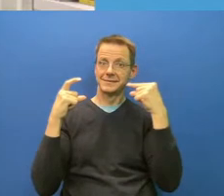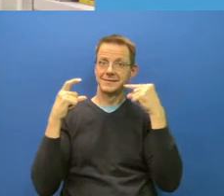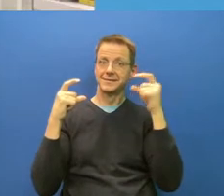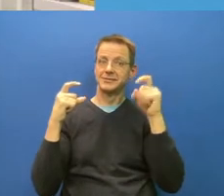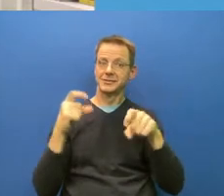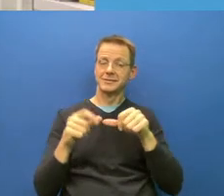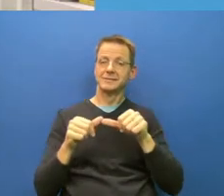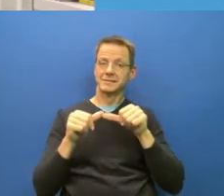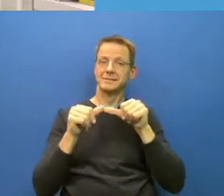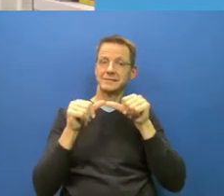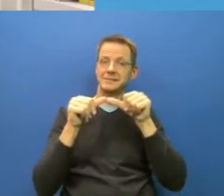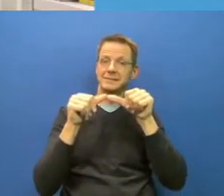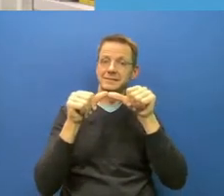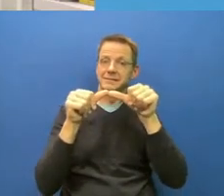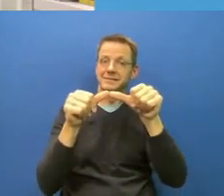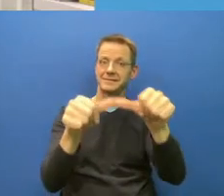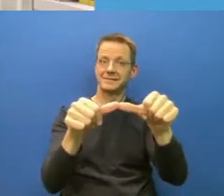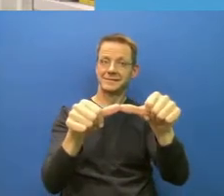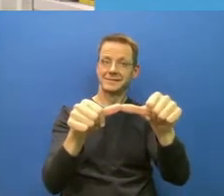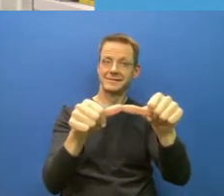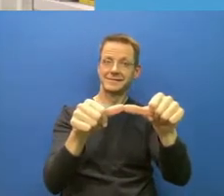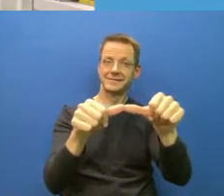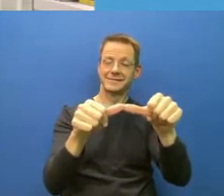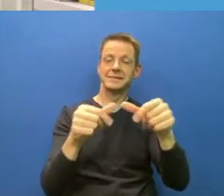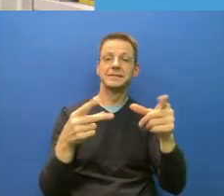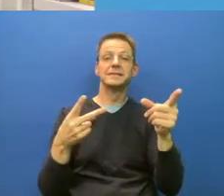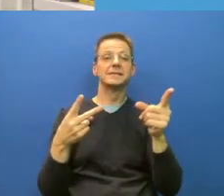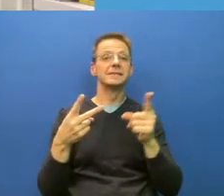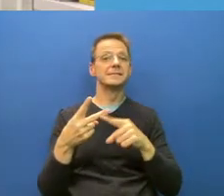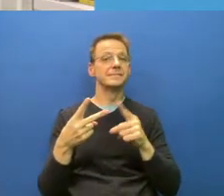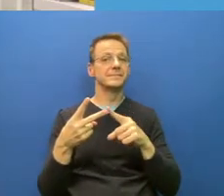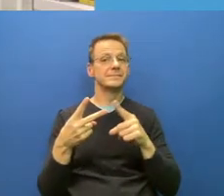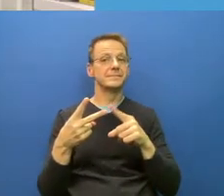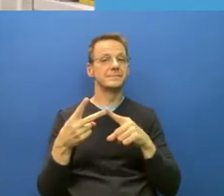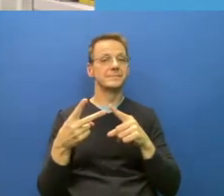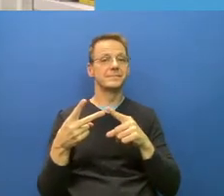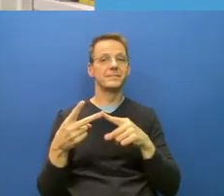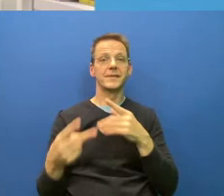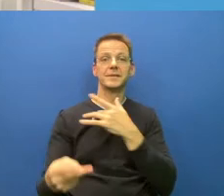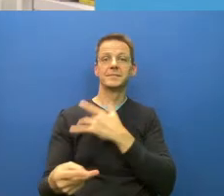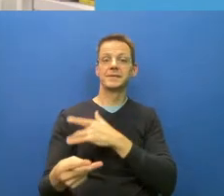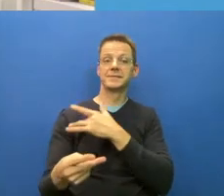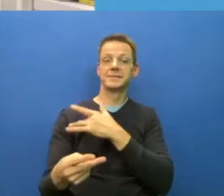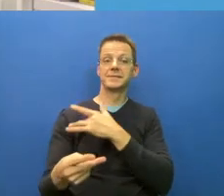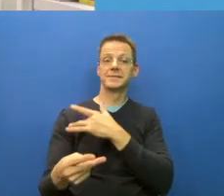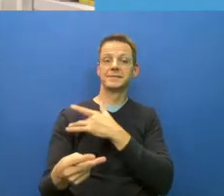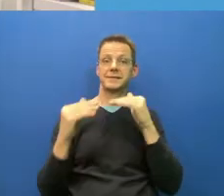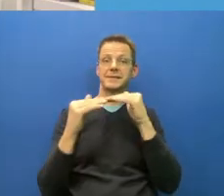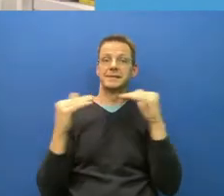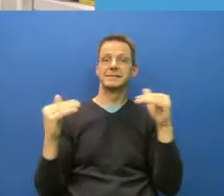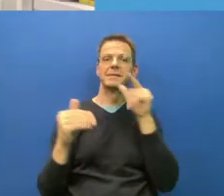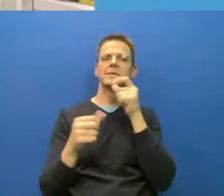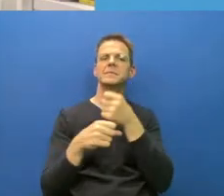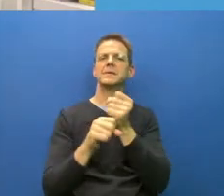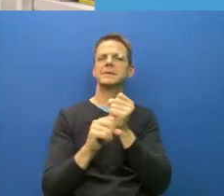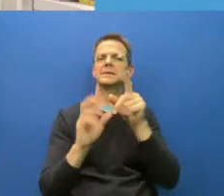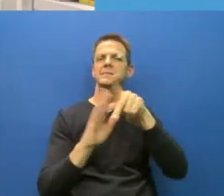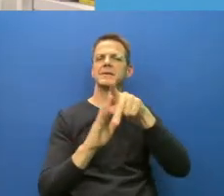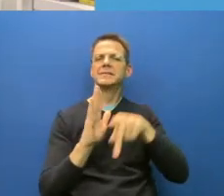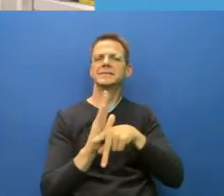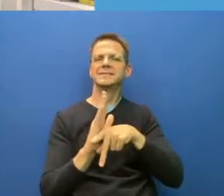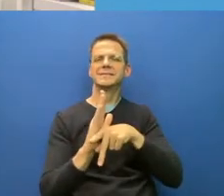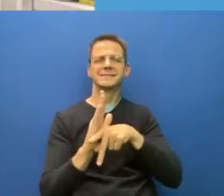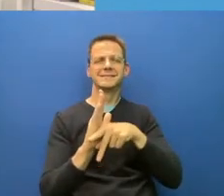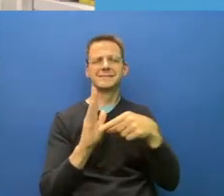level, policy makers need to stop letting other people be the bad guys and be be prepared to make the hard